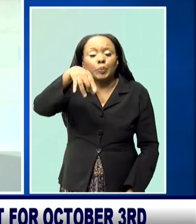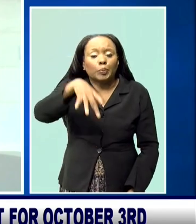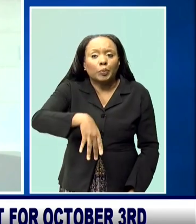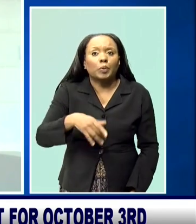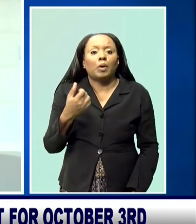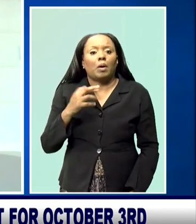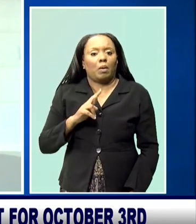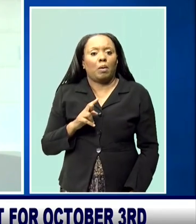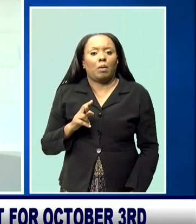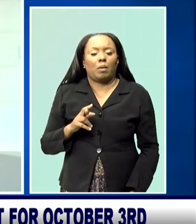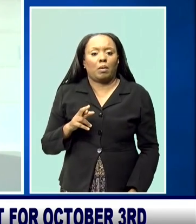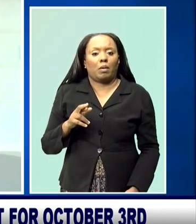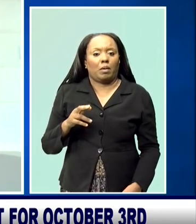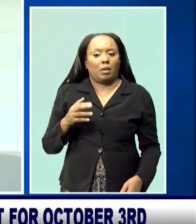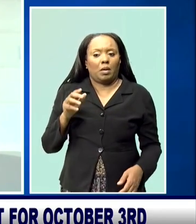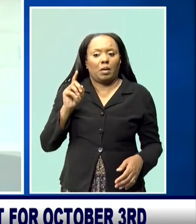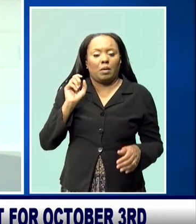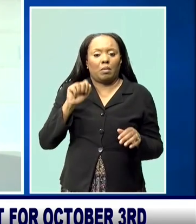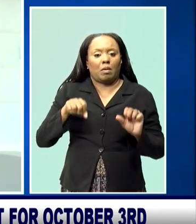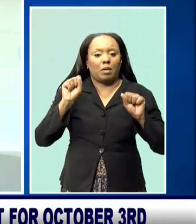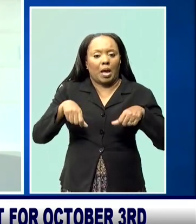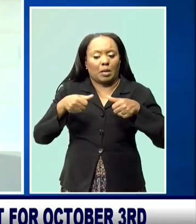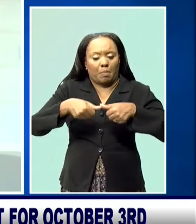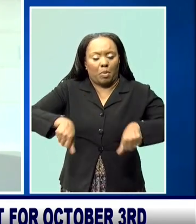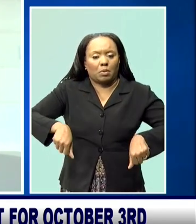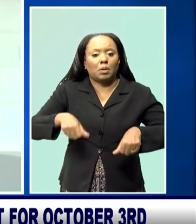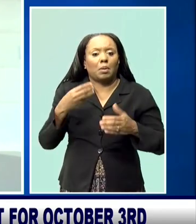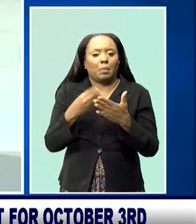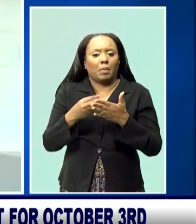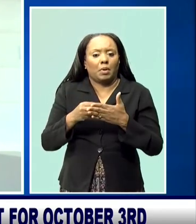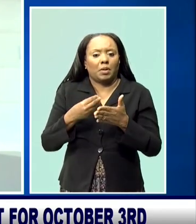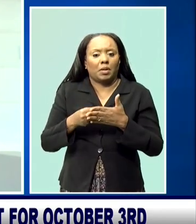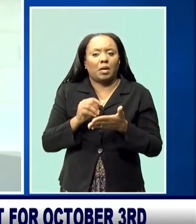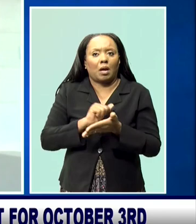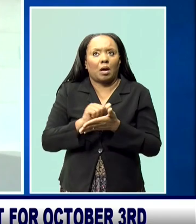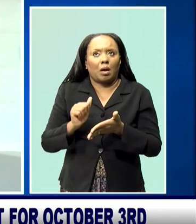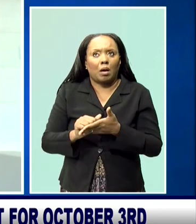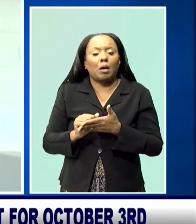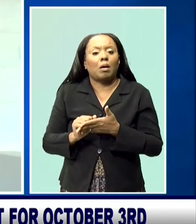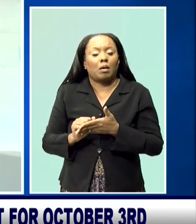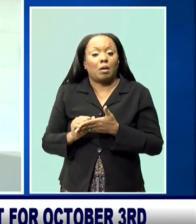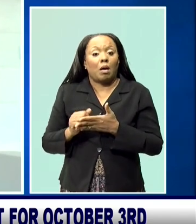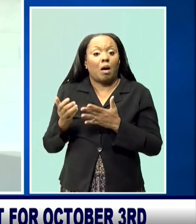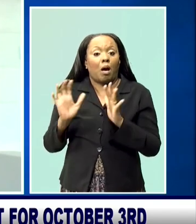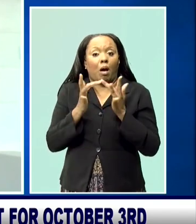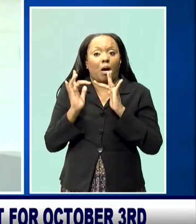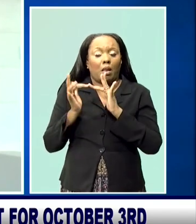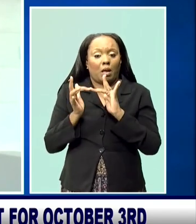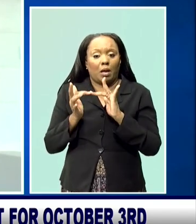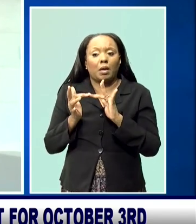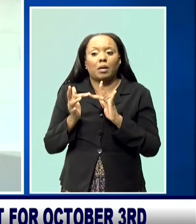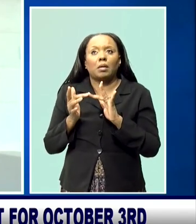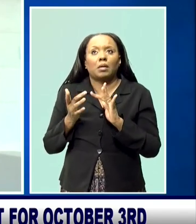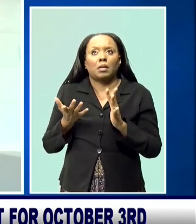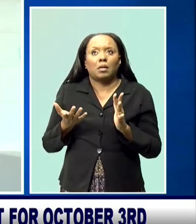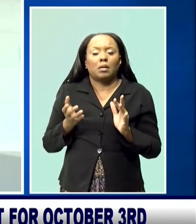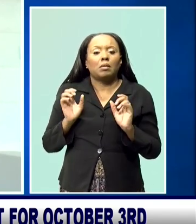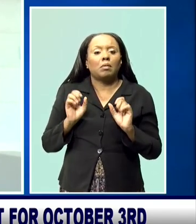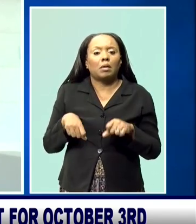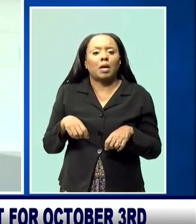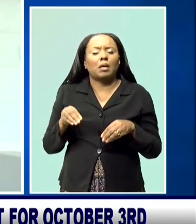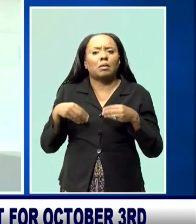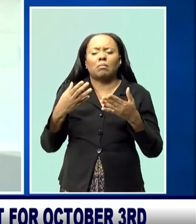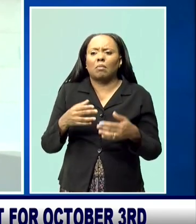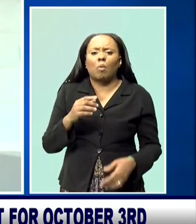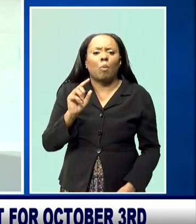the Cure account. If you're a member, if you are a client of CIBC First Caribbean, when you log on to online banking, you'll get a prompt to say, you know, you could donate, I